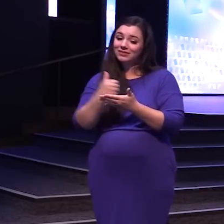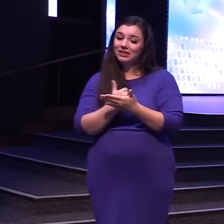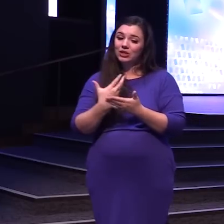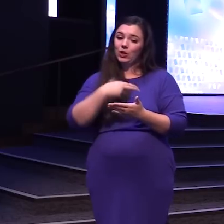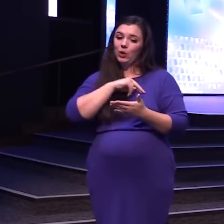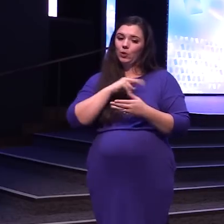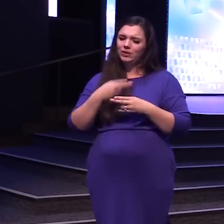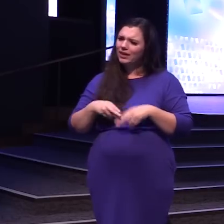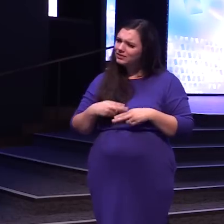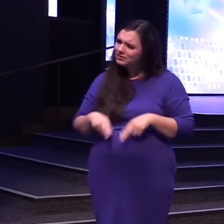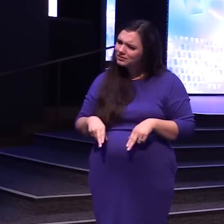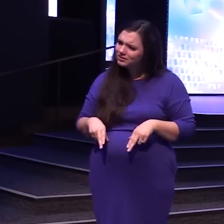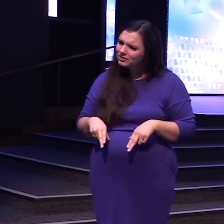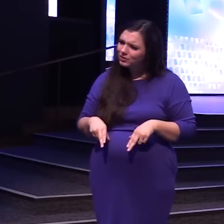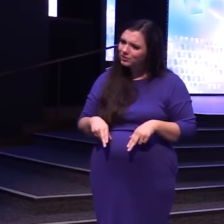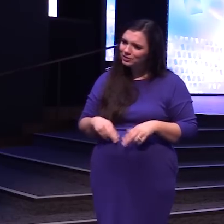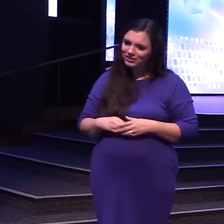escalated